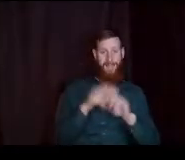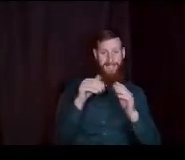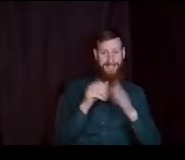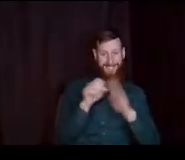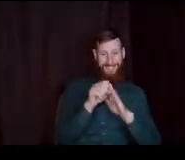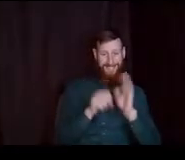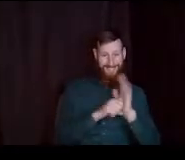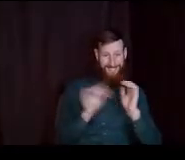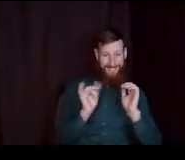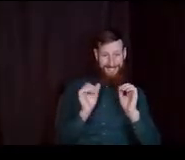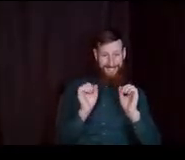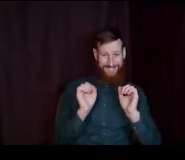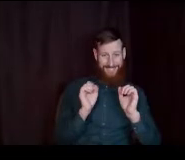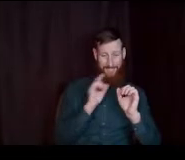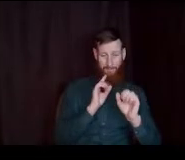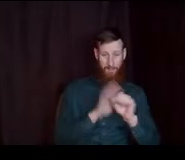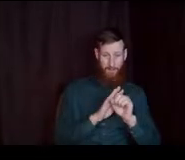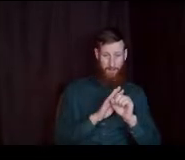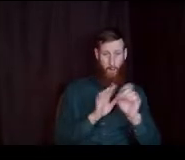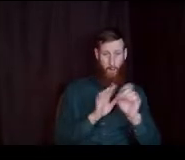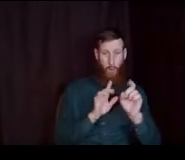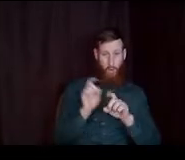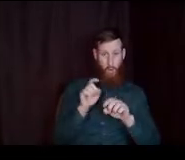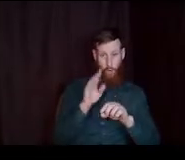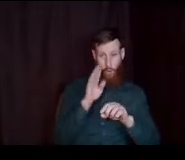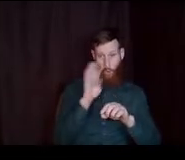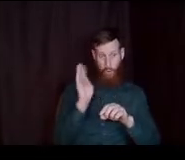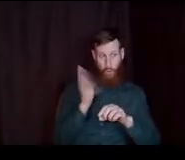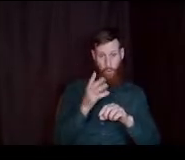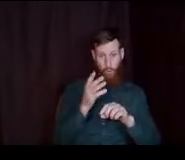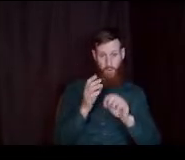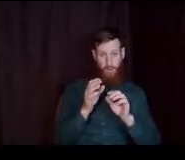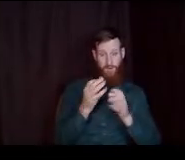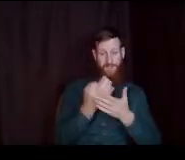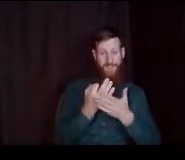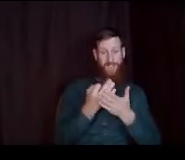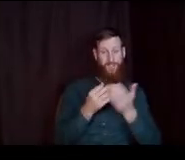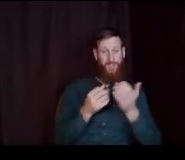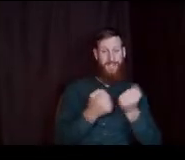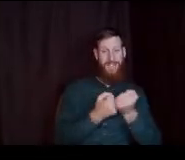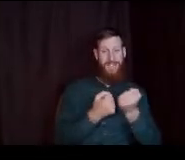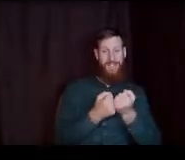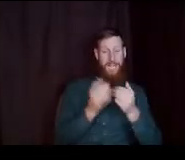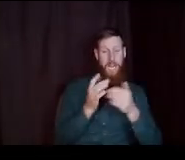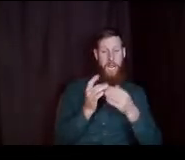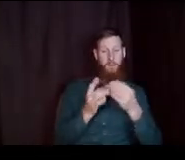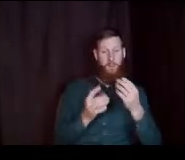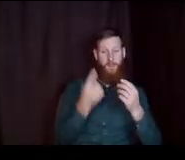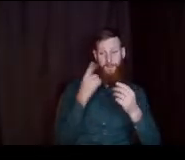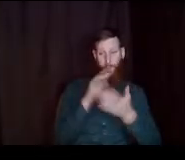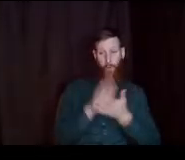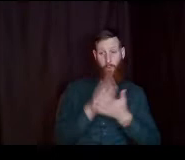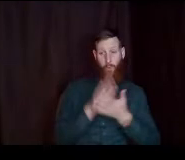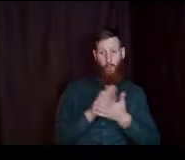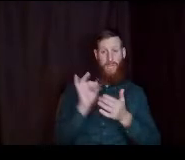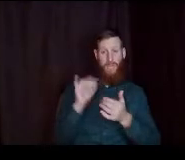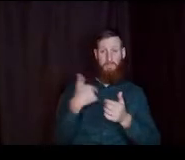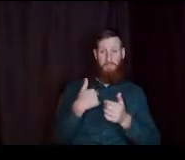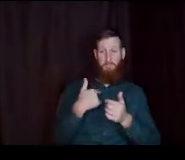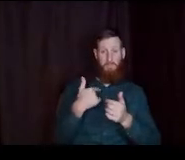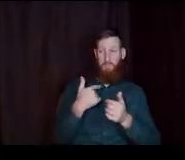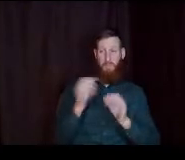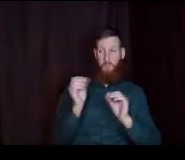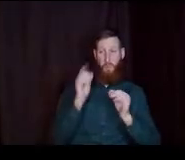promise? also should I ignore financial aid options? from schools that I have no intention of. applying to.